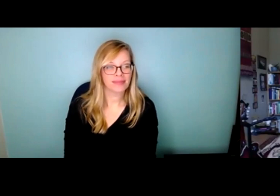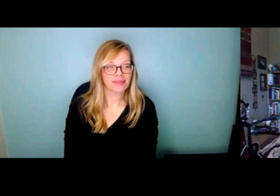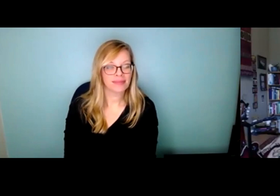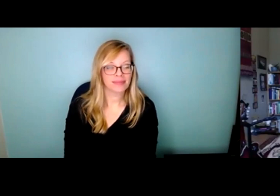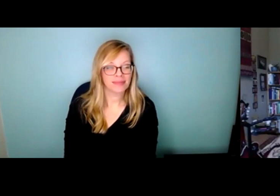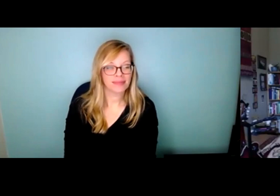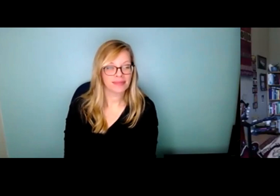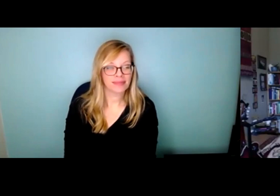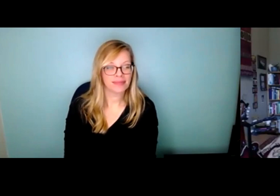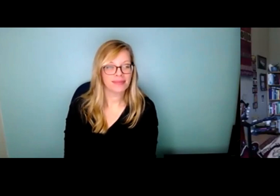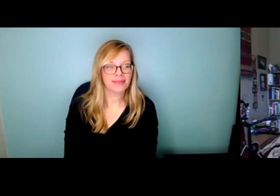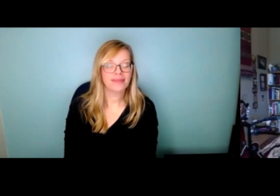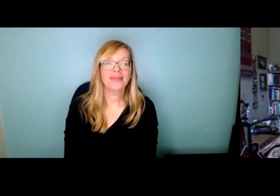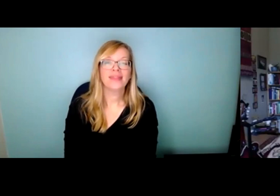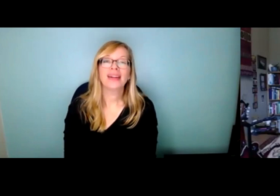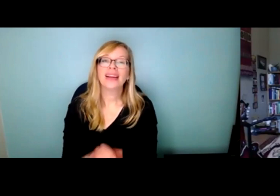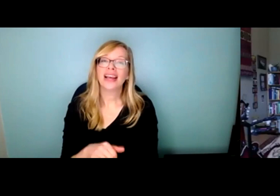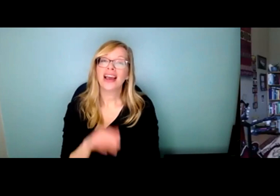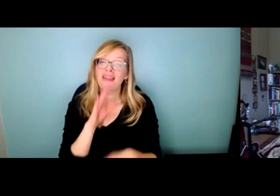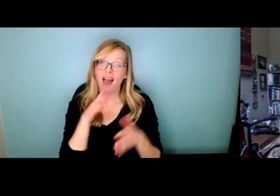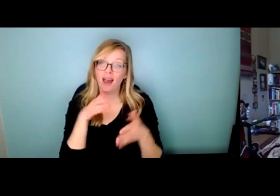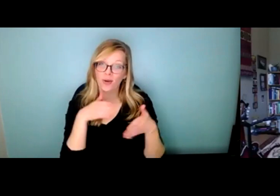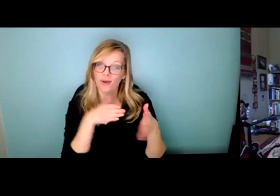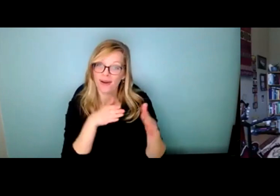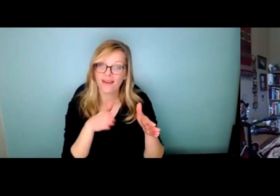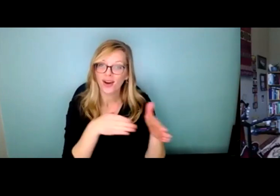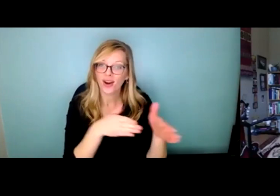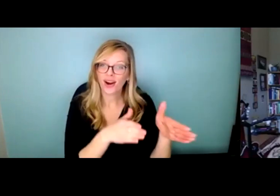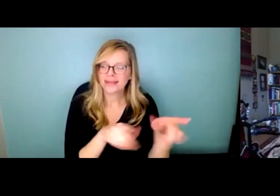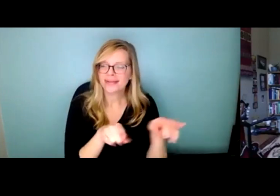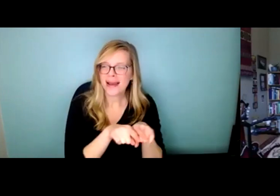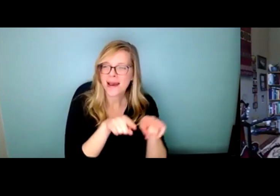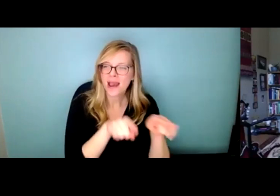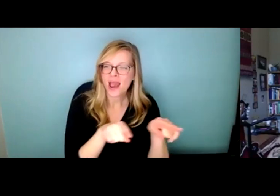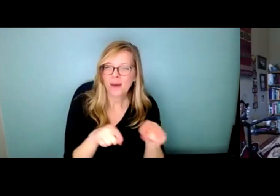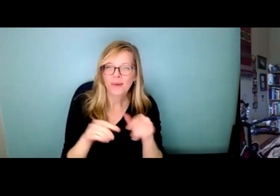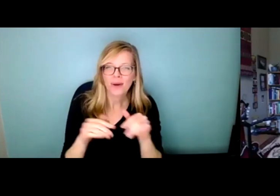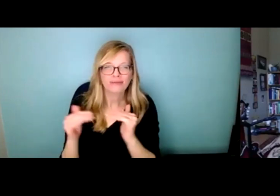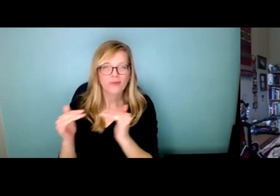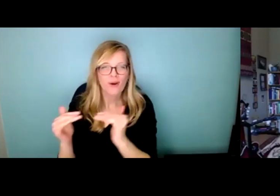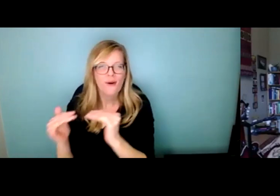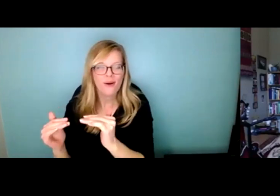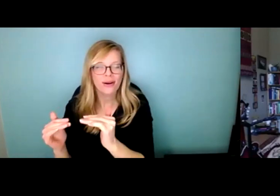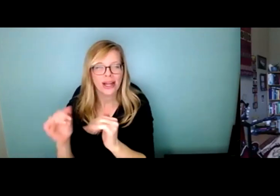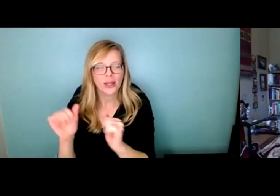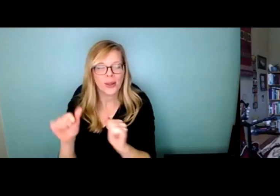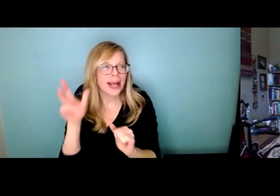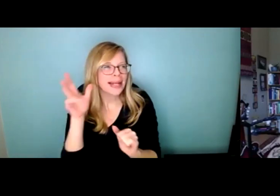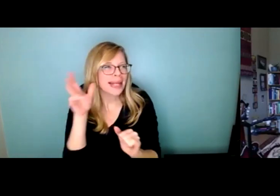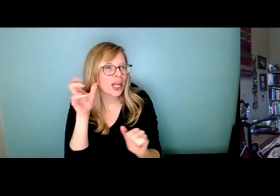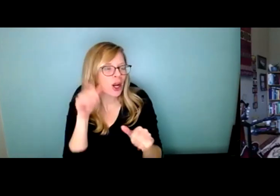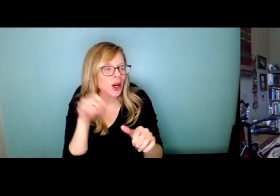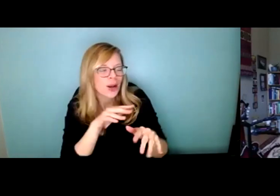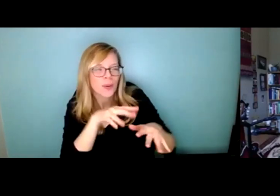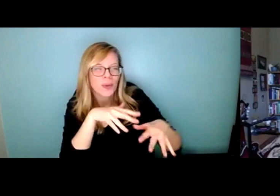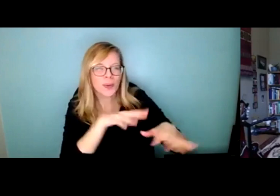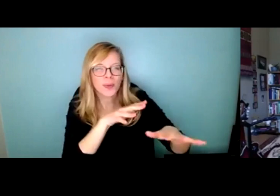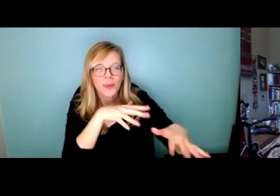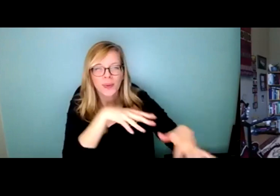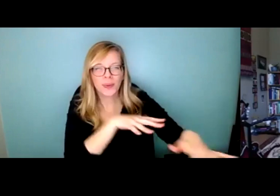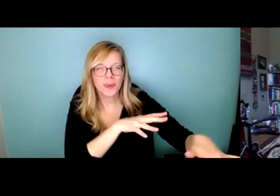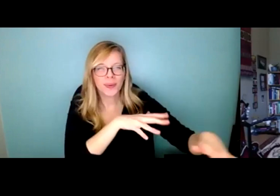The rivers are old, you can hear it unfolds. The